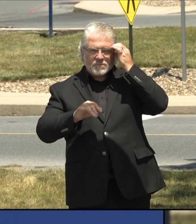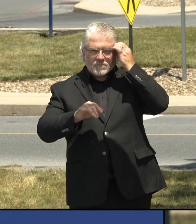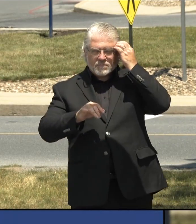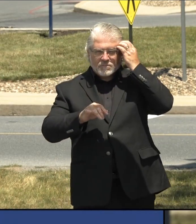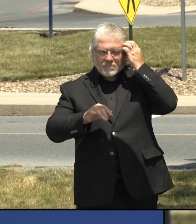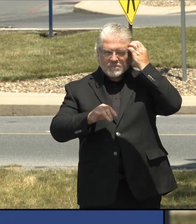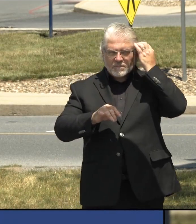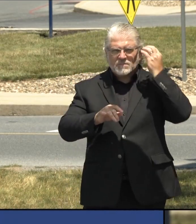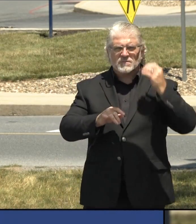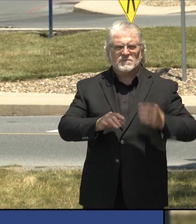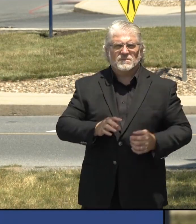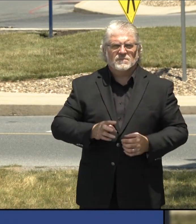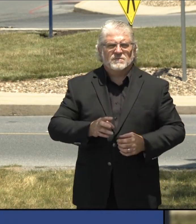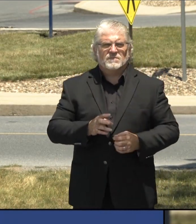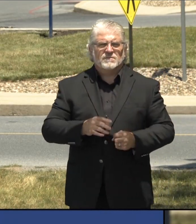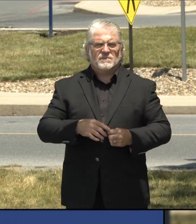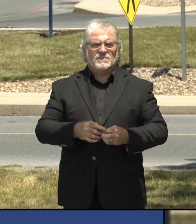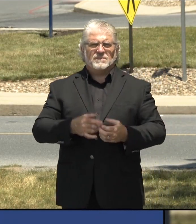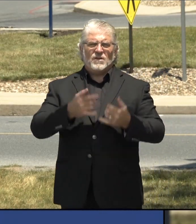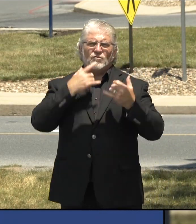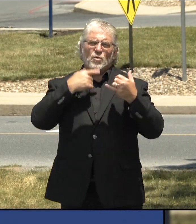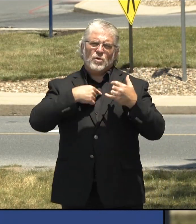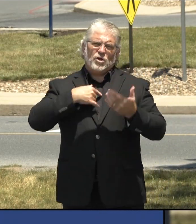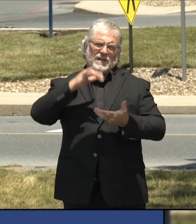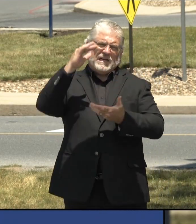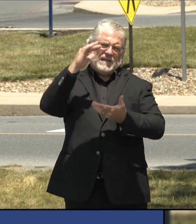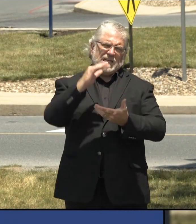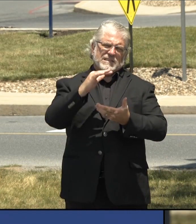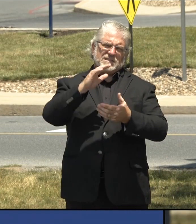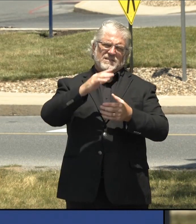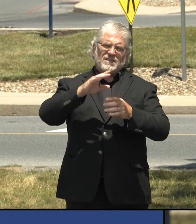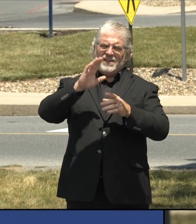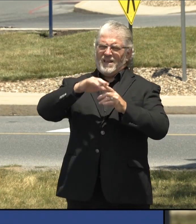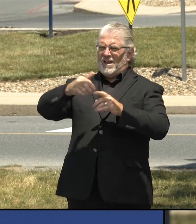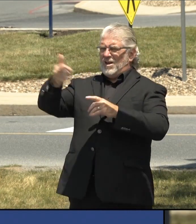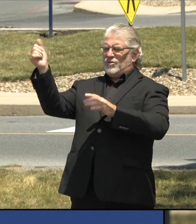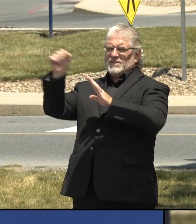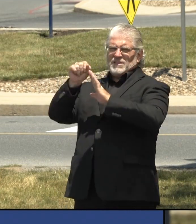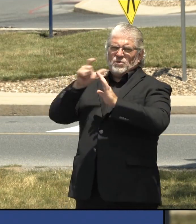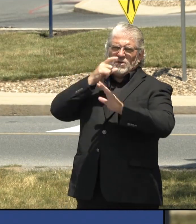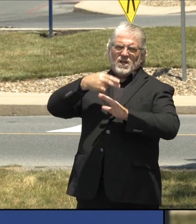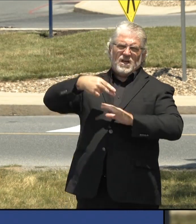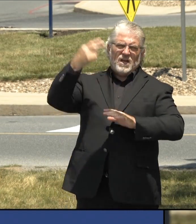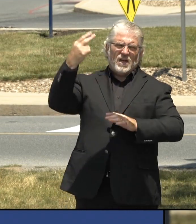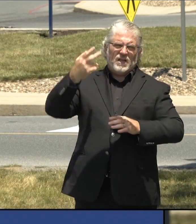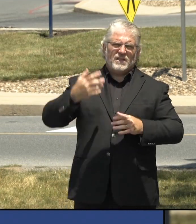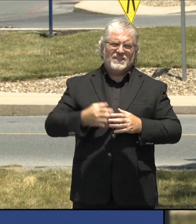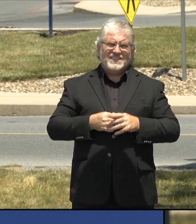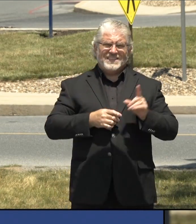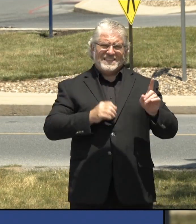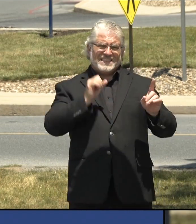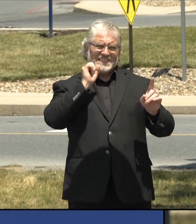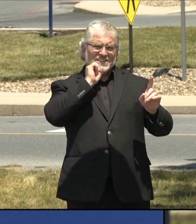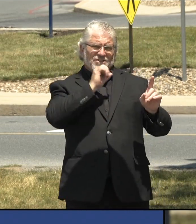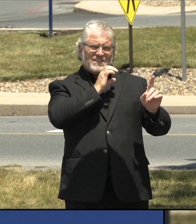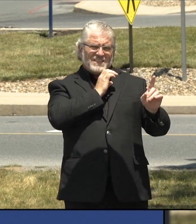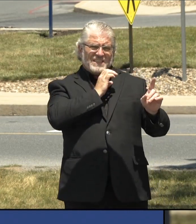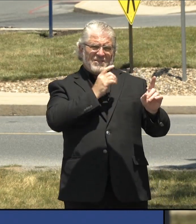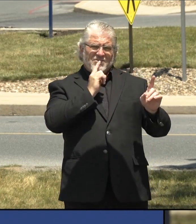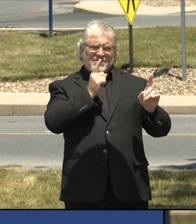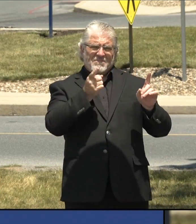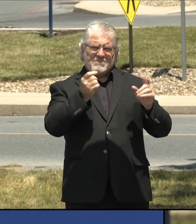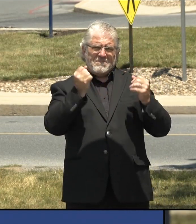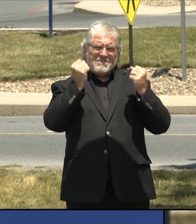less high than other states. The, the, the having, um, seniors, many, many of whom, if not most of whom have, uh,